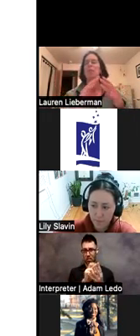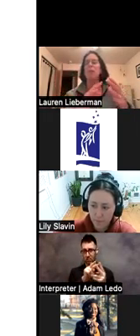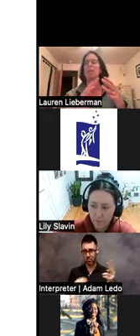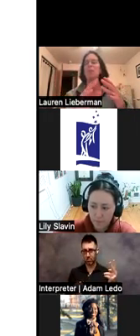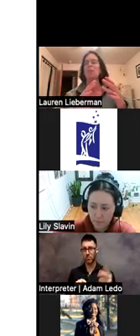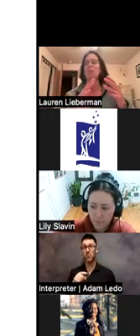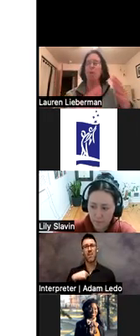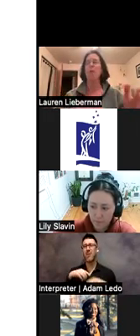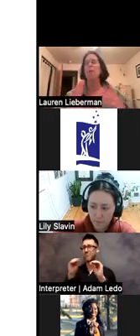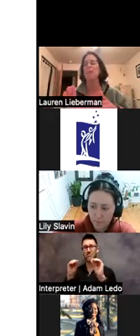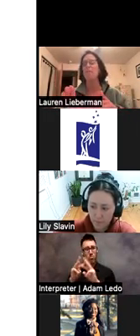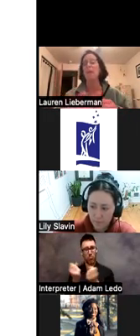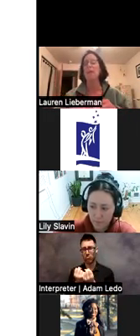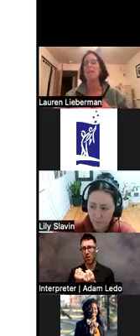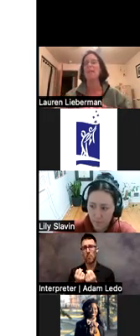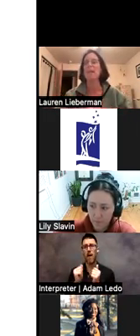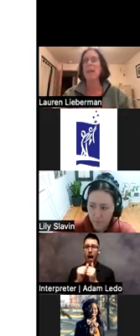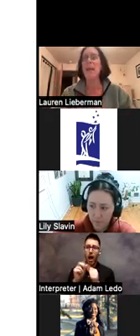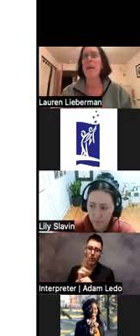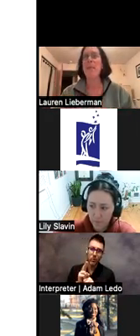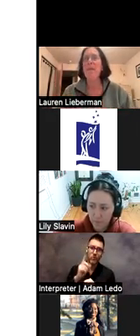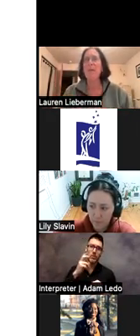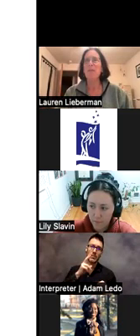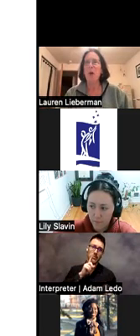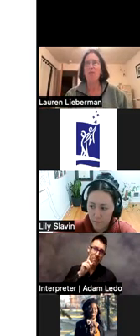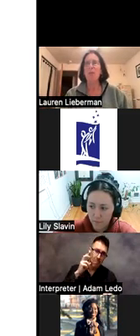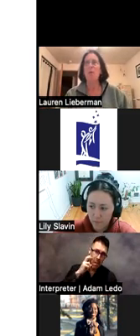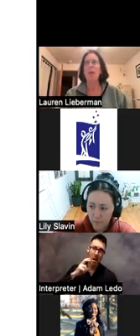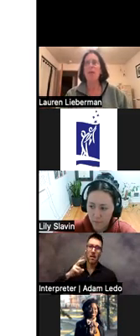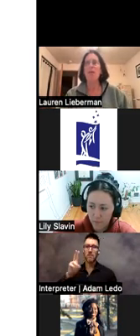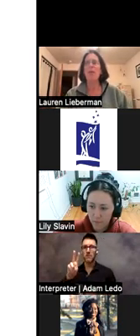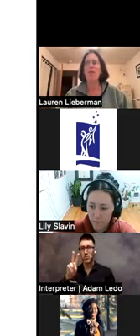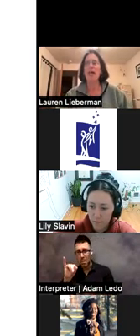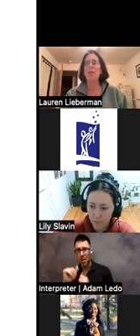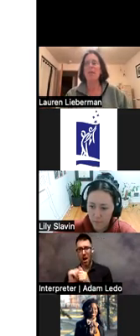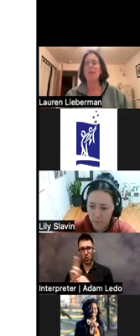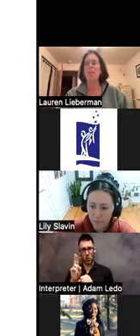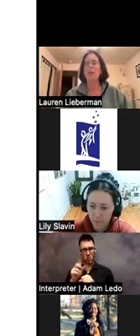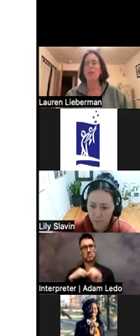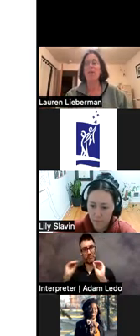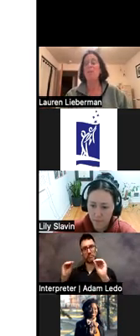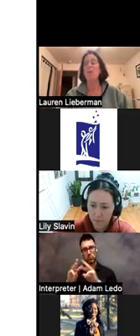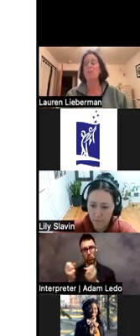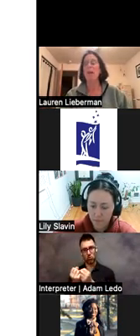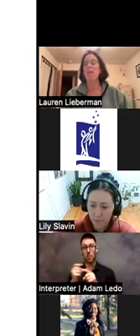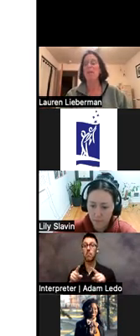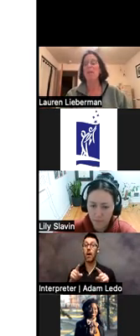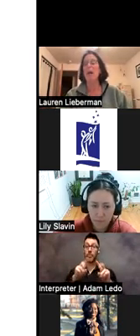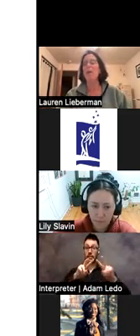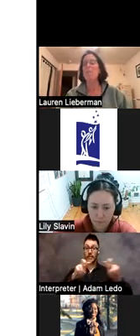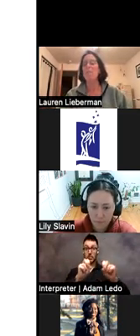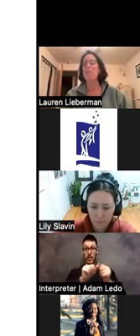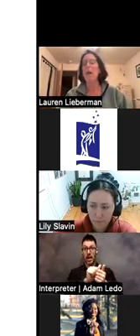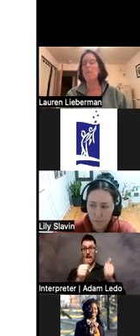use this with kids with visual impairments and deafblindness, but there's also ways that you can adapt the assessment to get the most valid